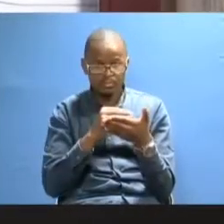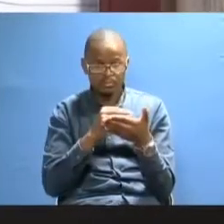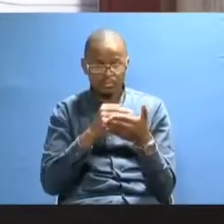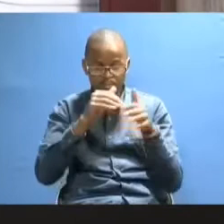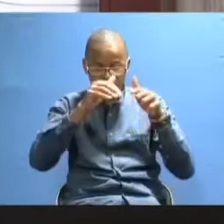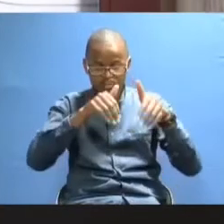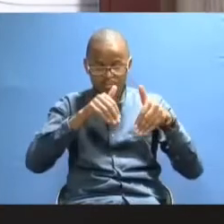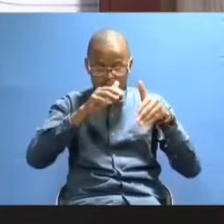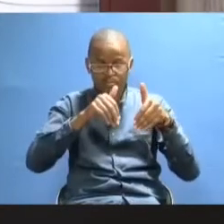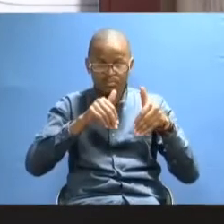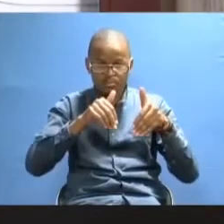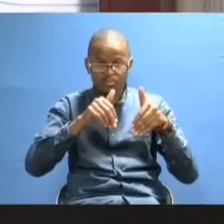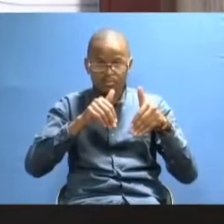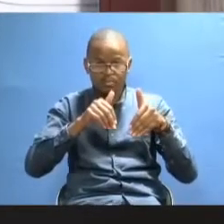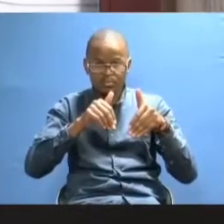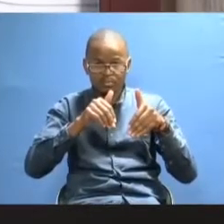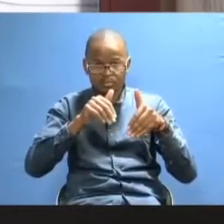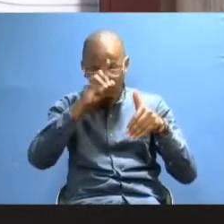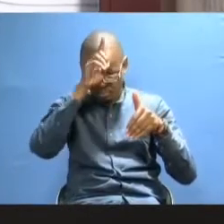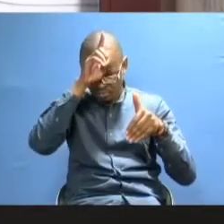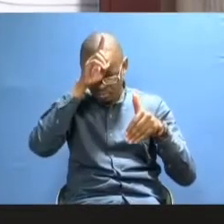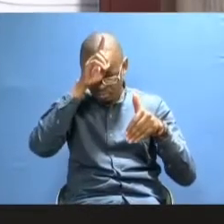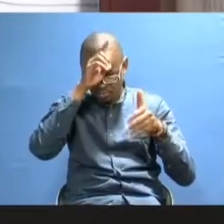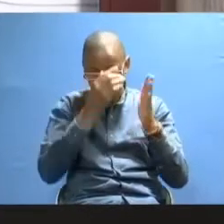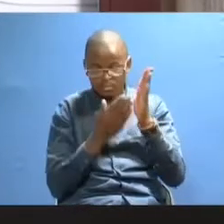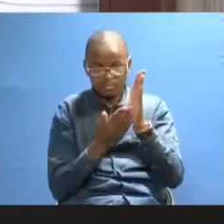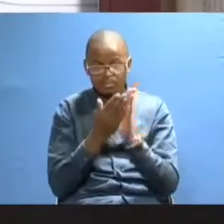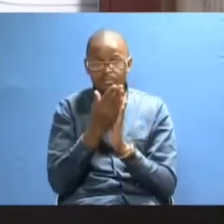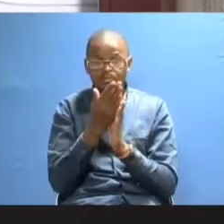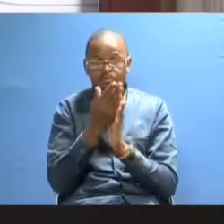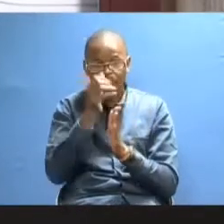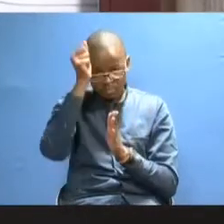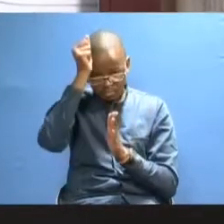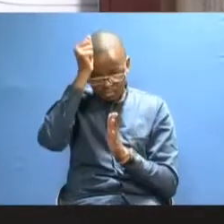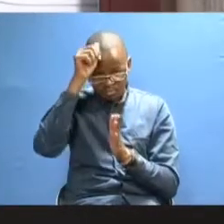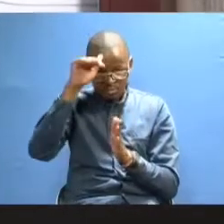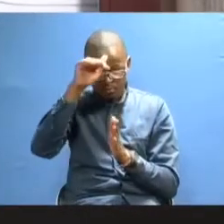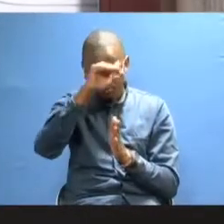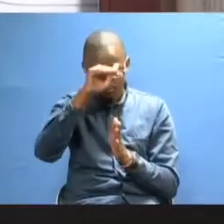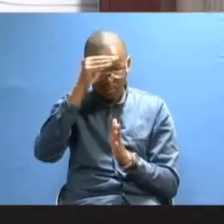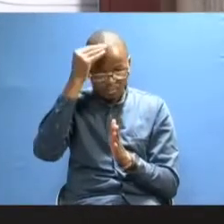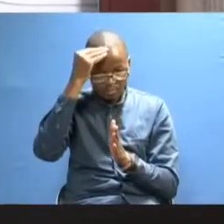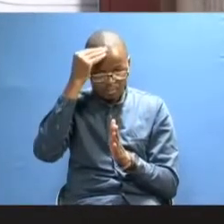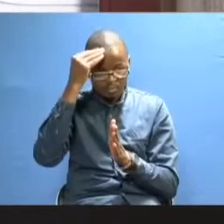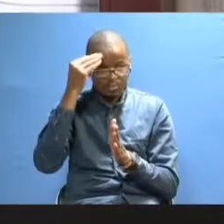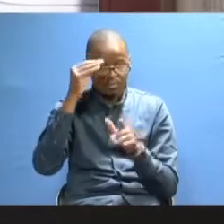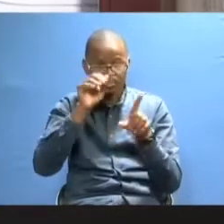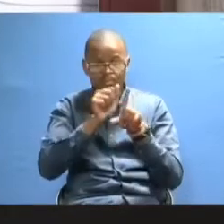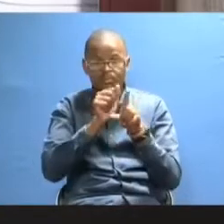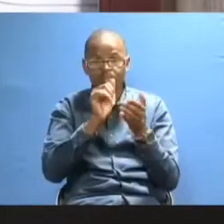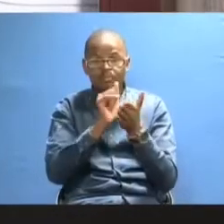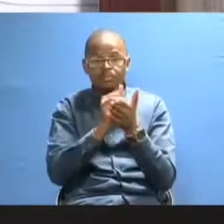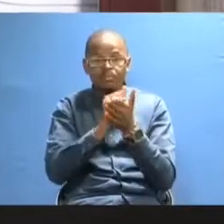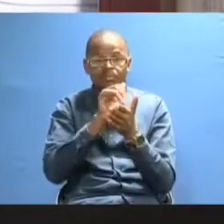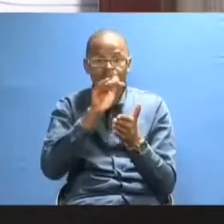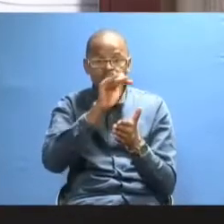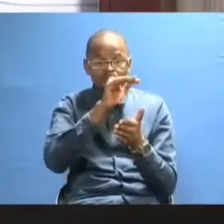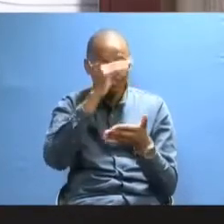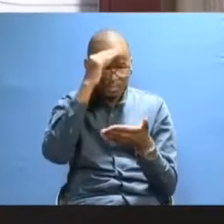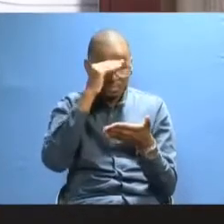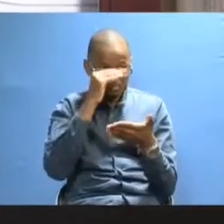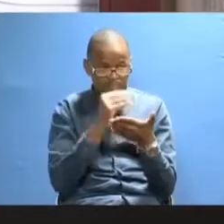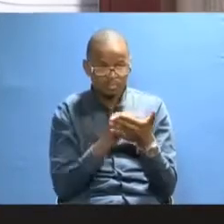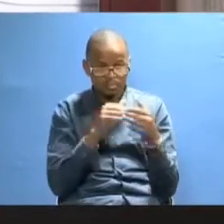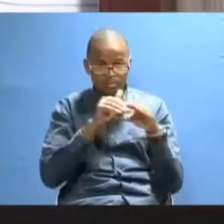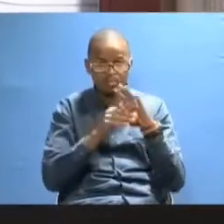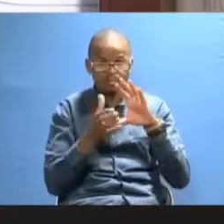in Agricultural and Rural Development, Master of Science Environmental Education, Master of Environmental